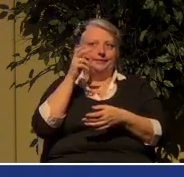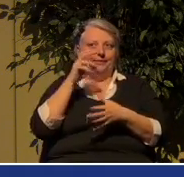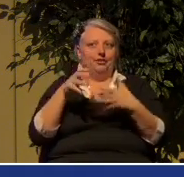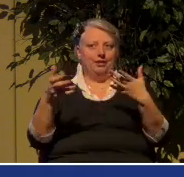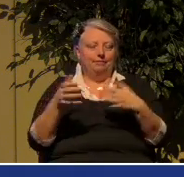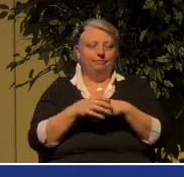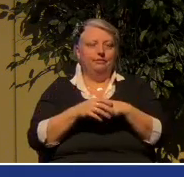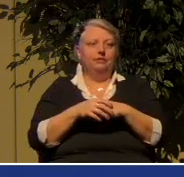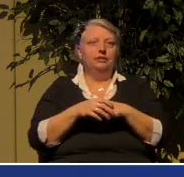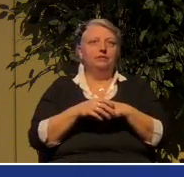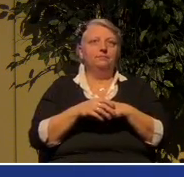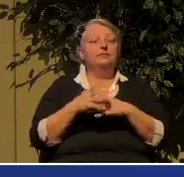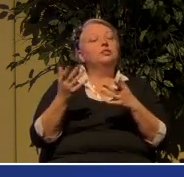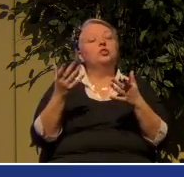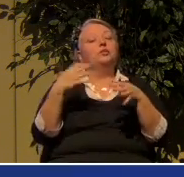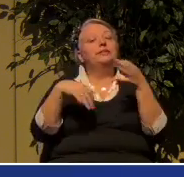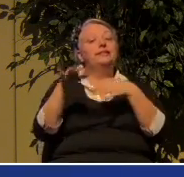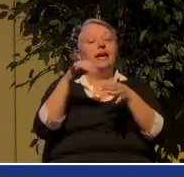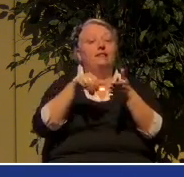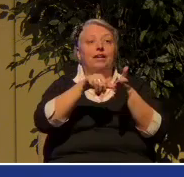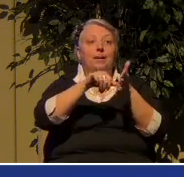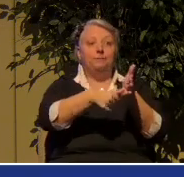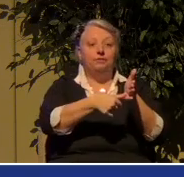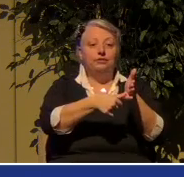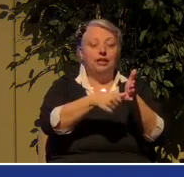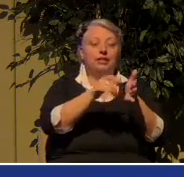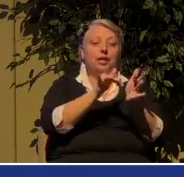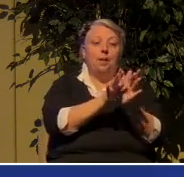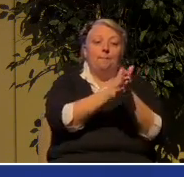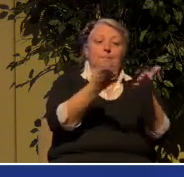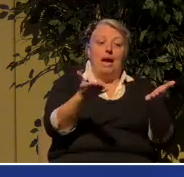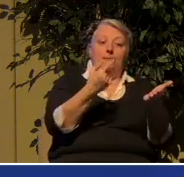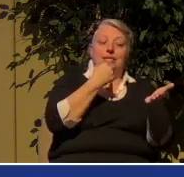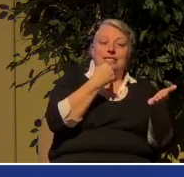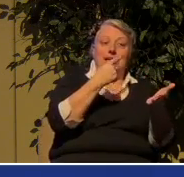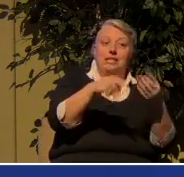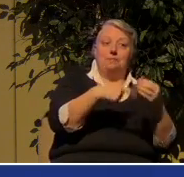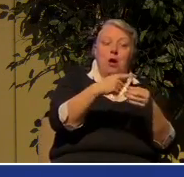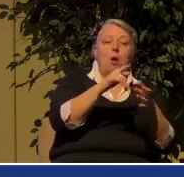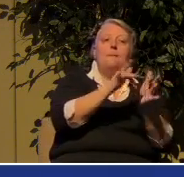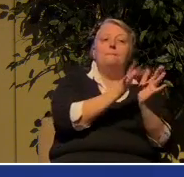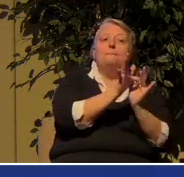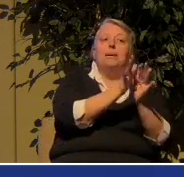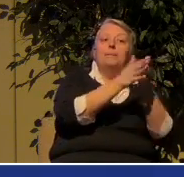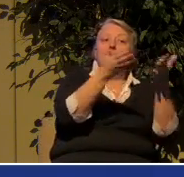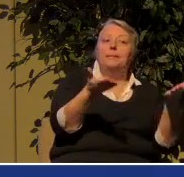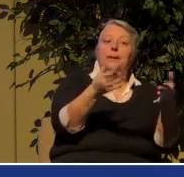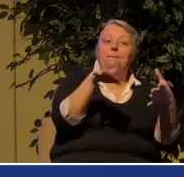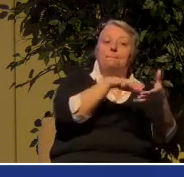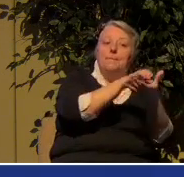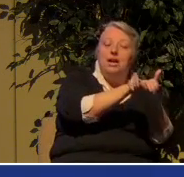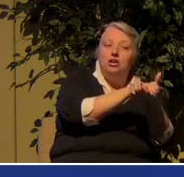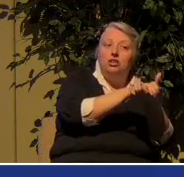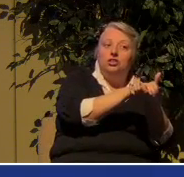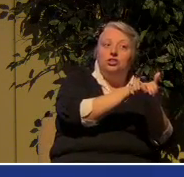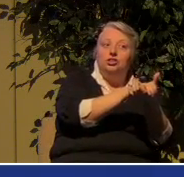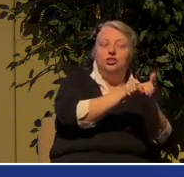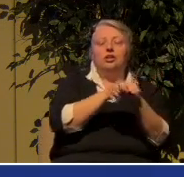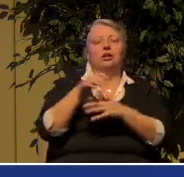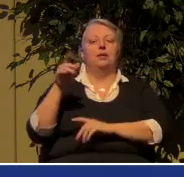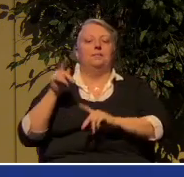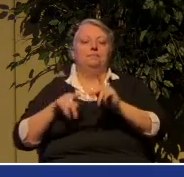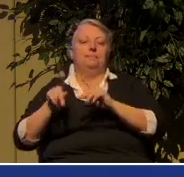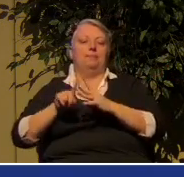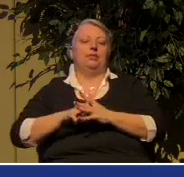of emphasizing what scripture says about biblical marriage, the texts that people start